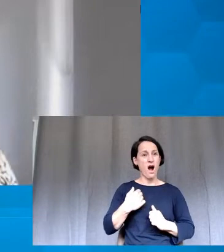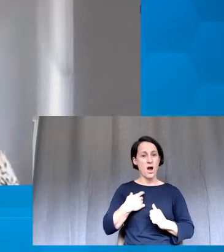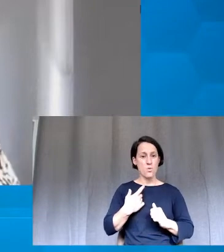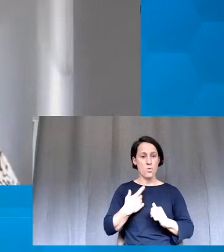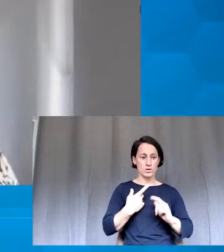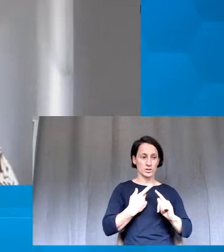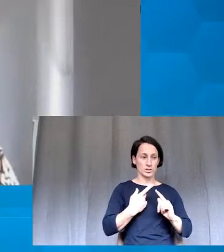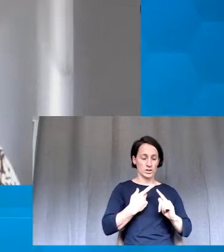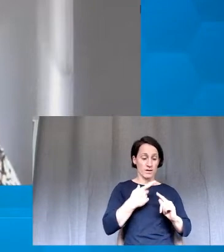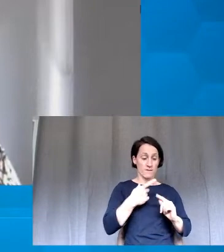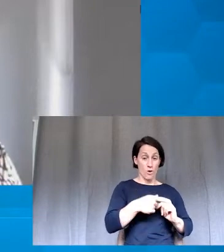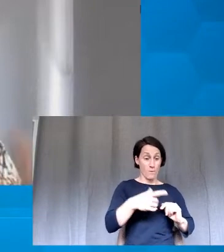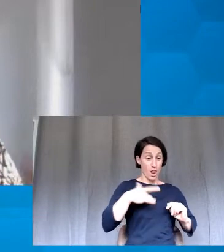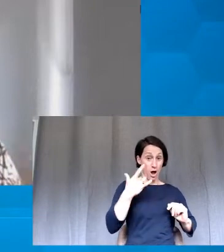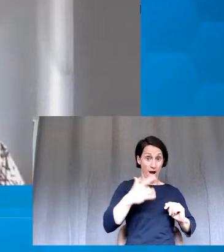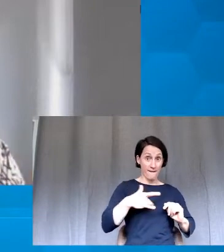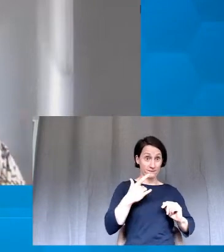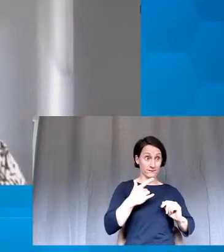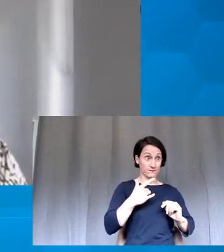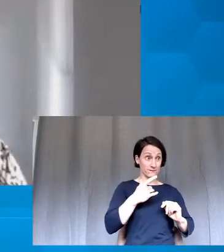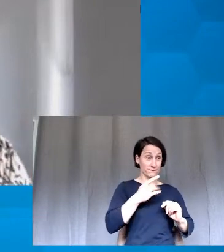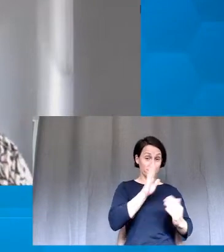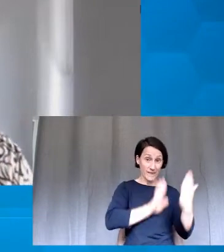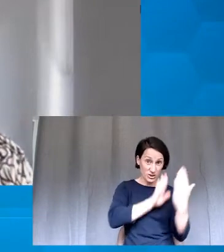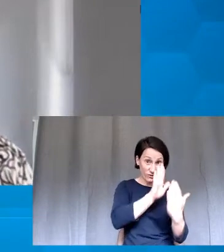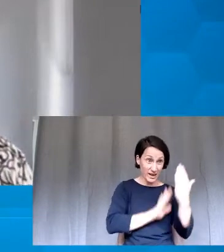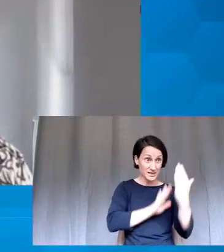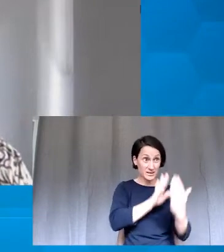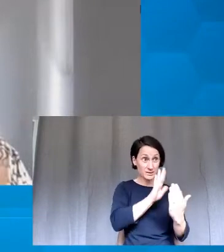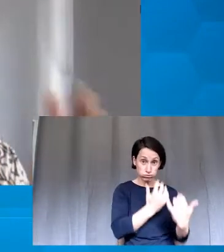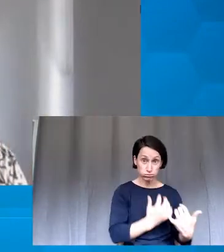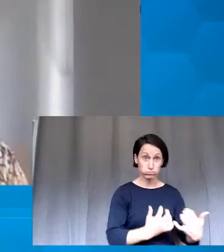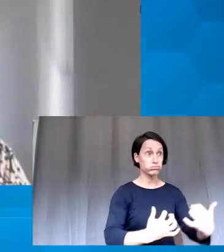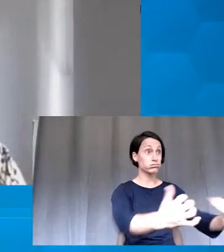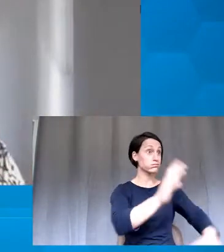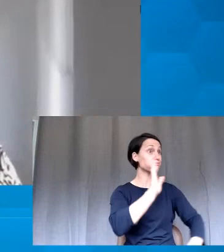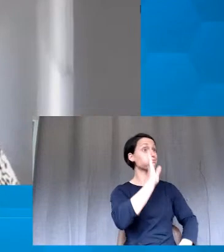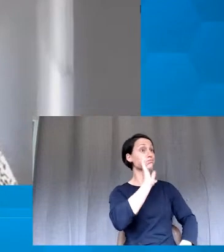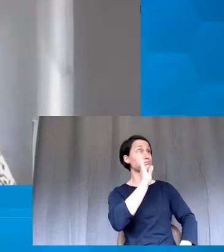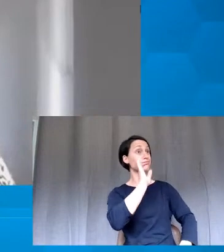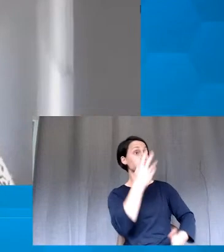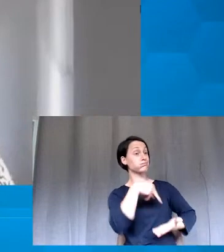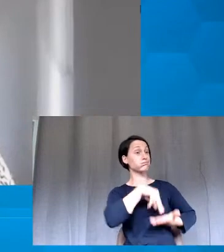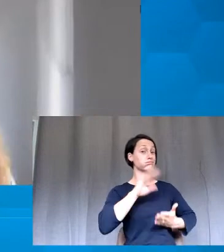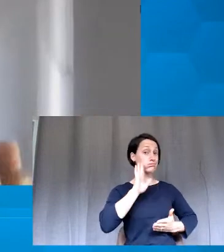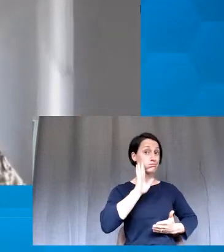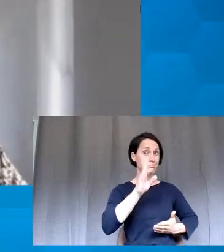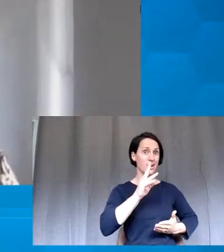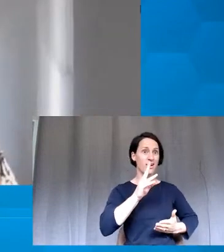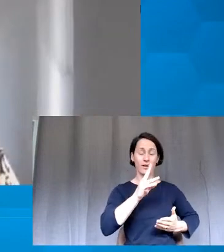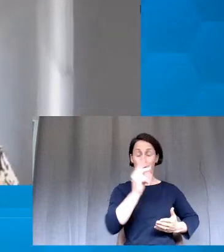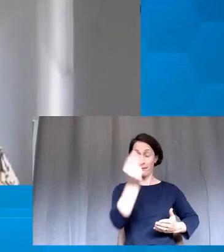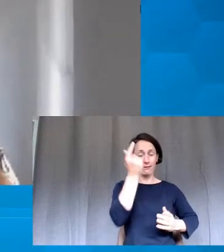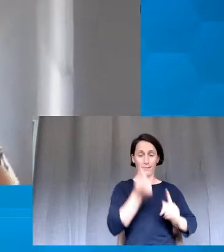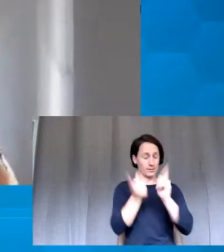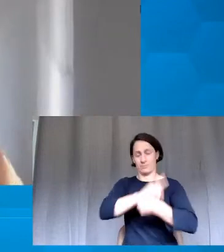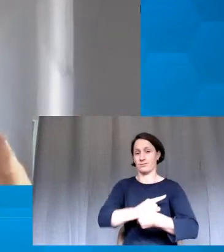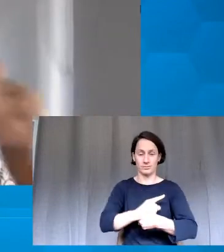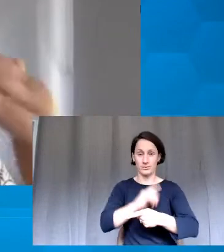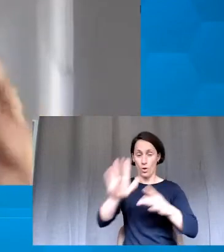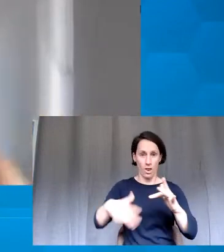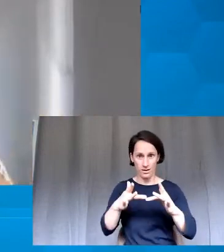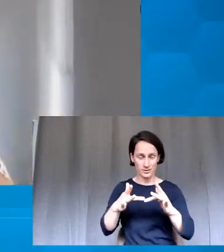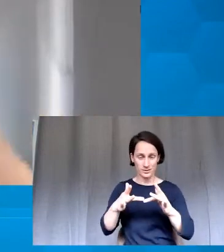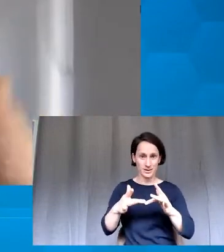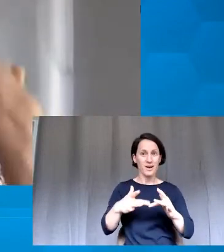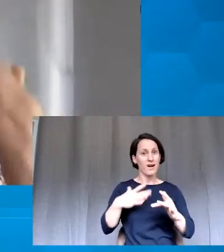that live face-to-face lecture that my students were experiencing and very quickly find that way